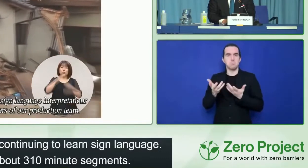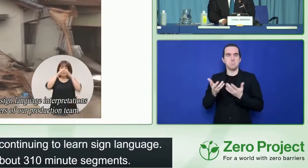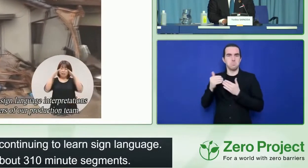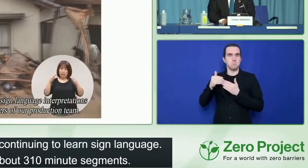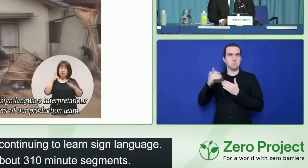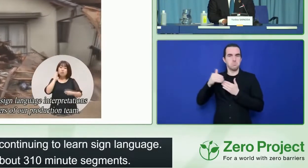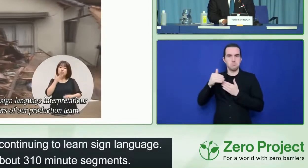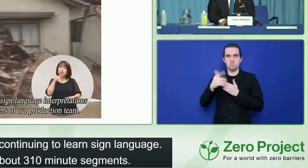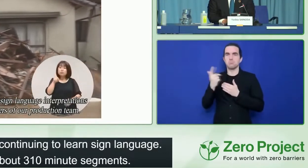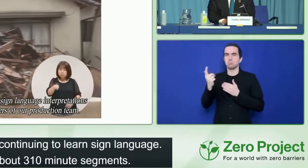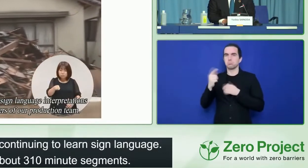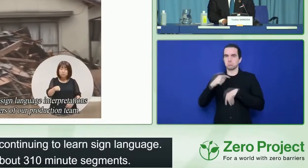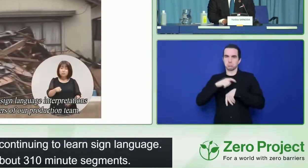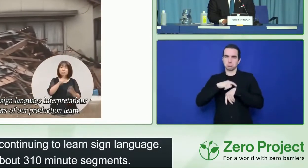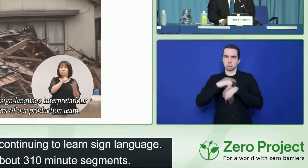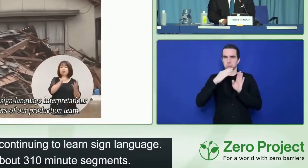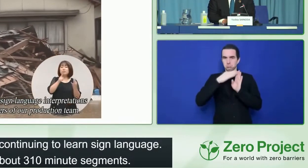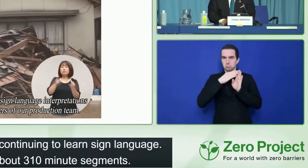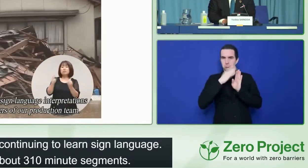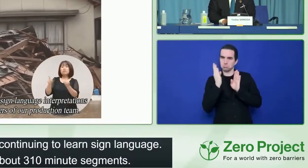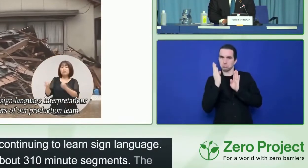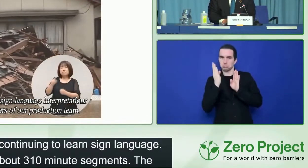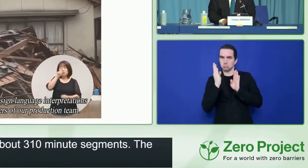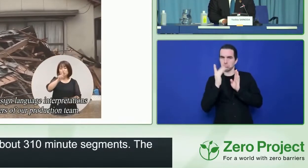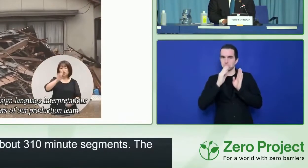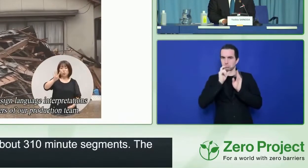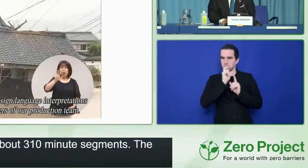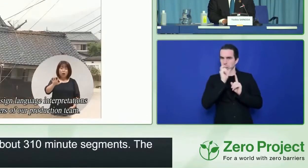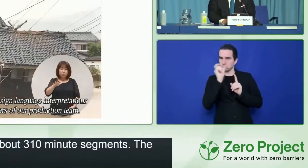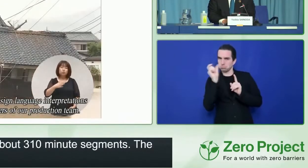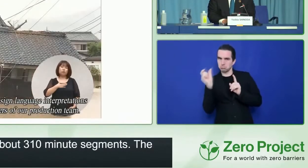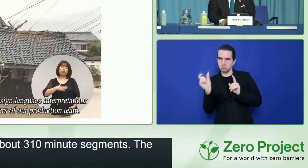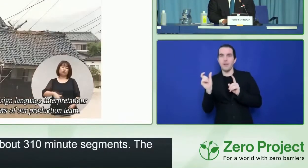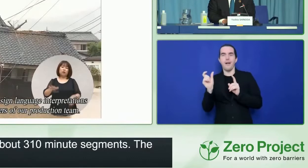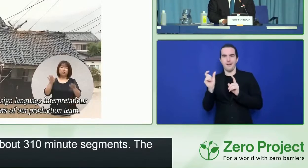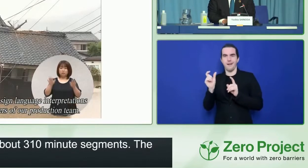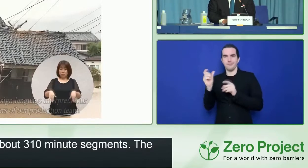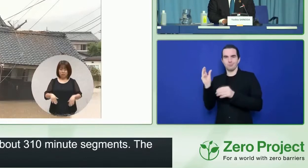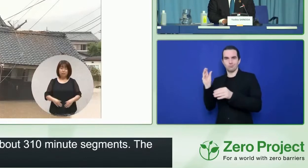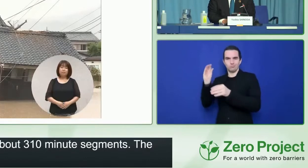are provided by the deaf members of our production team.